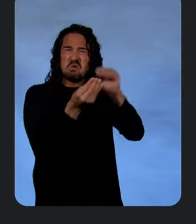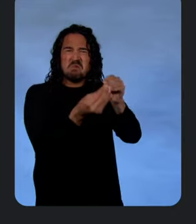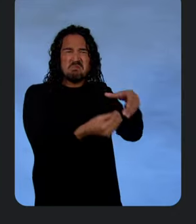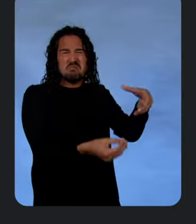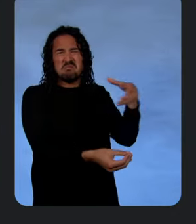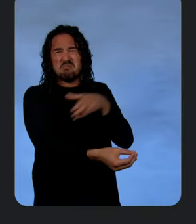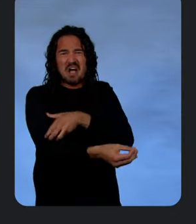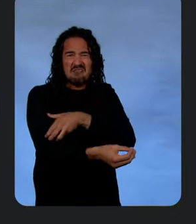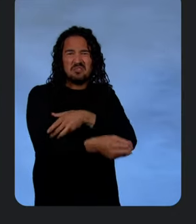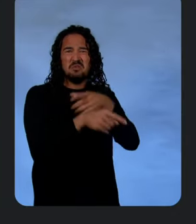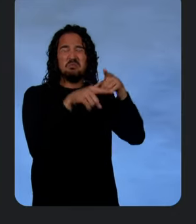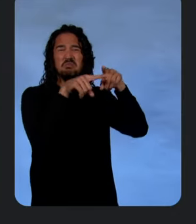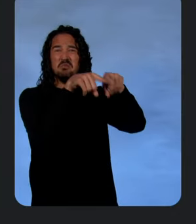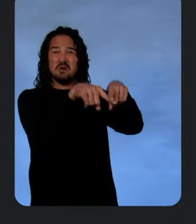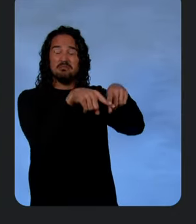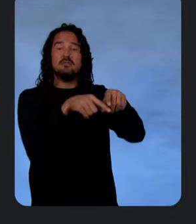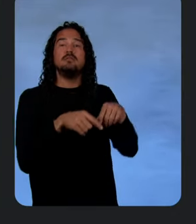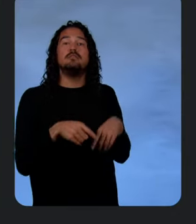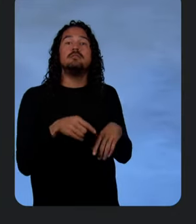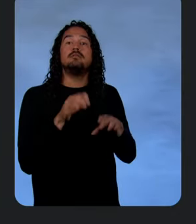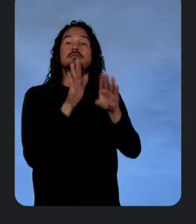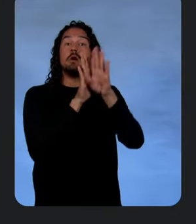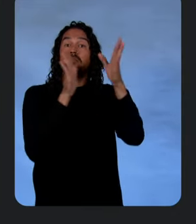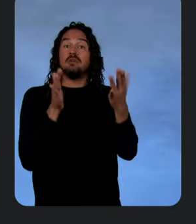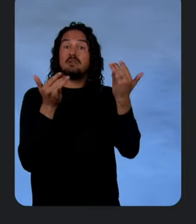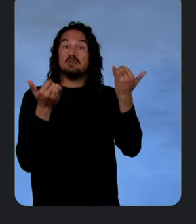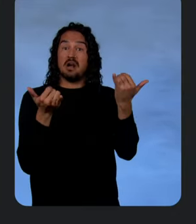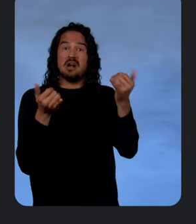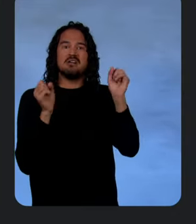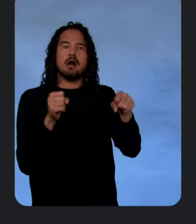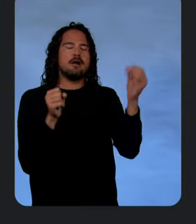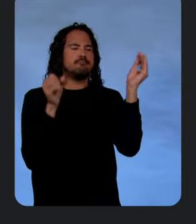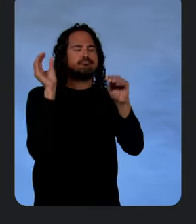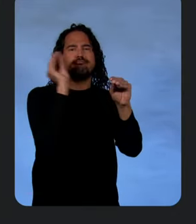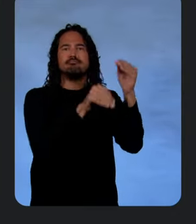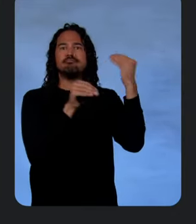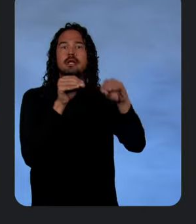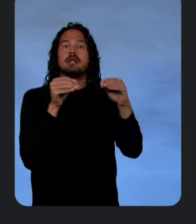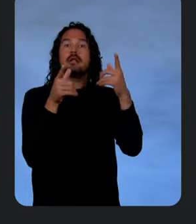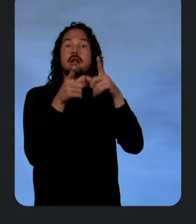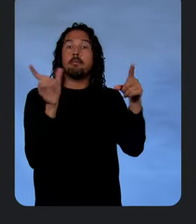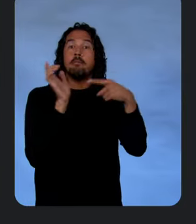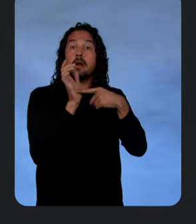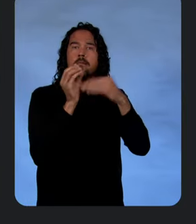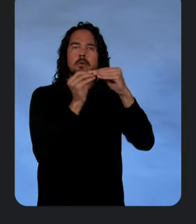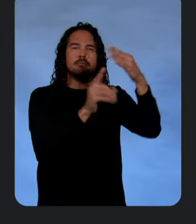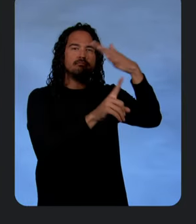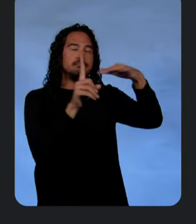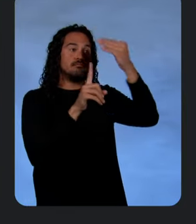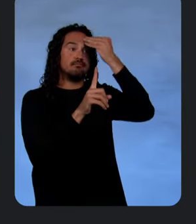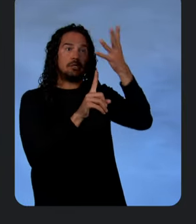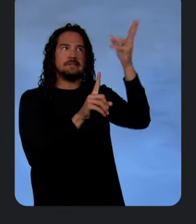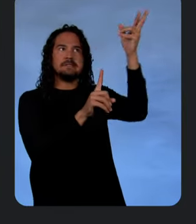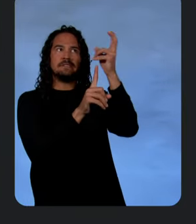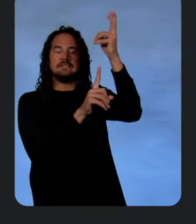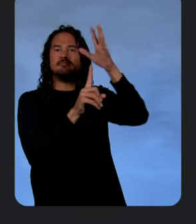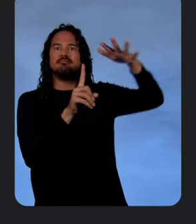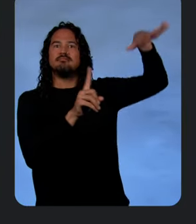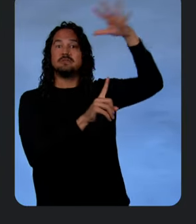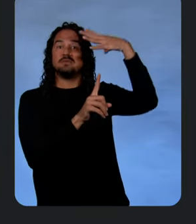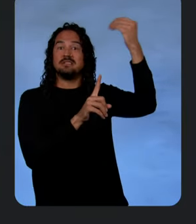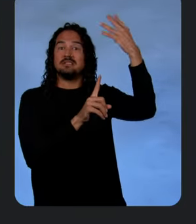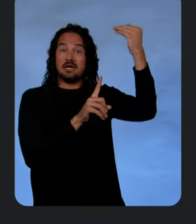now give language models more contextual information about the outside world and use them for reasoning rather than just next-word prediction.